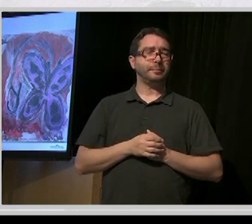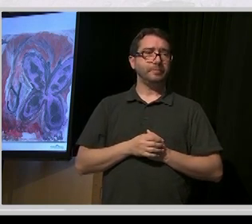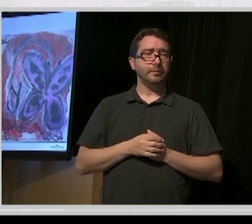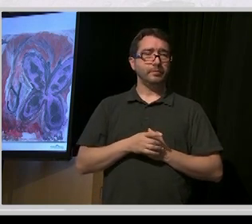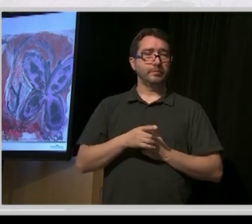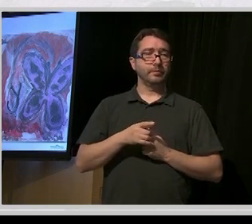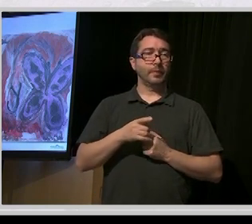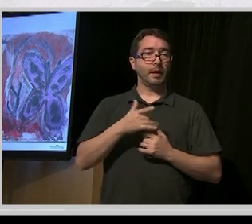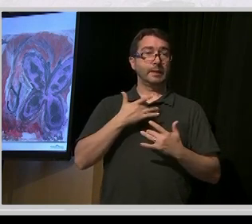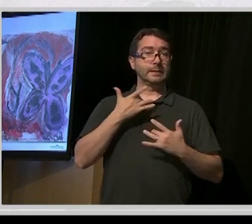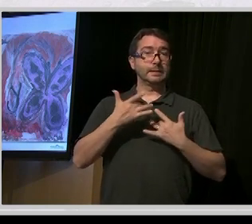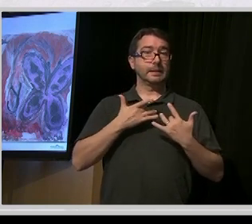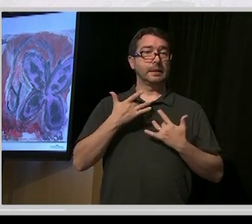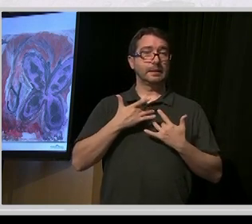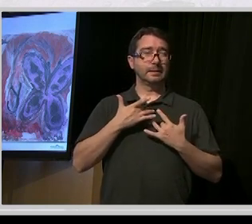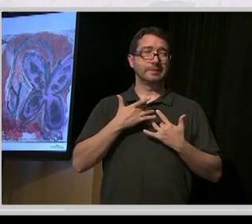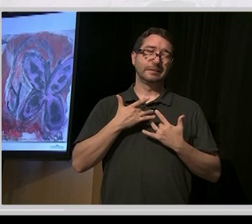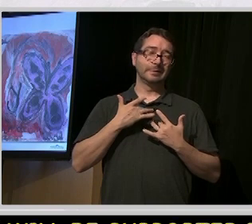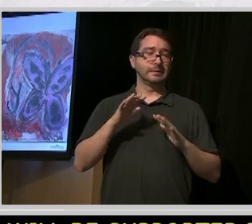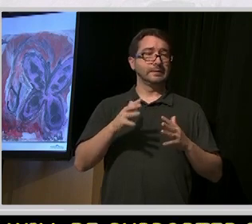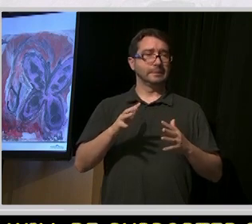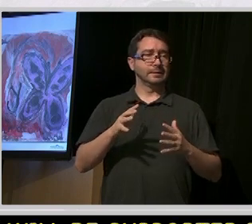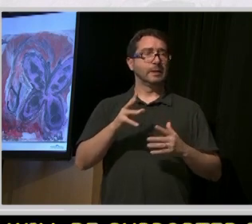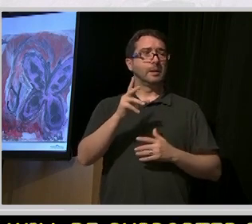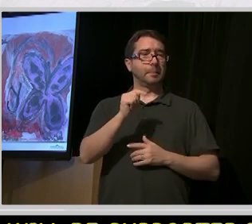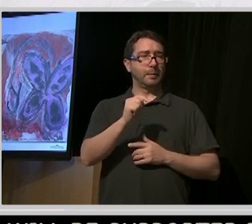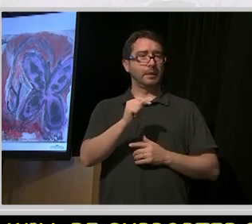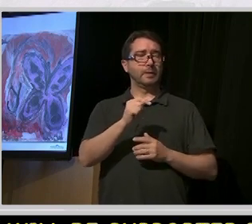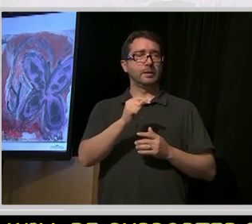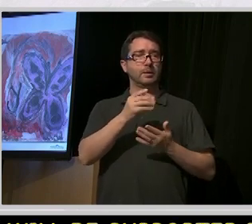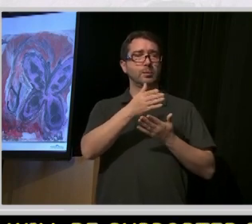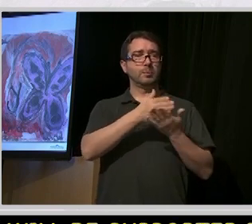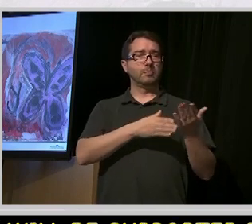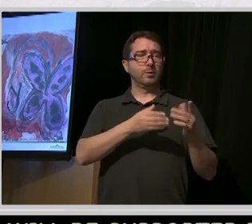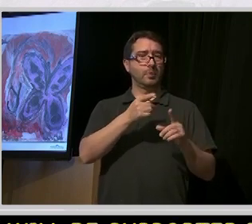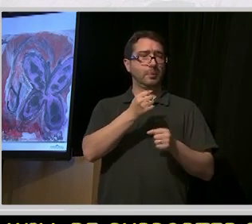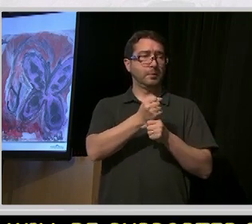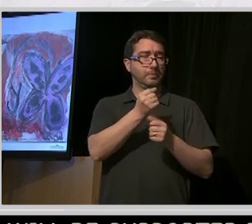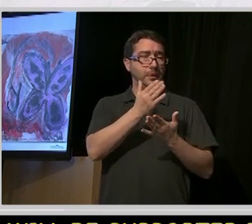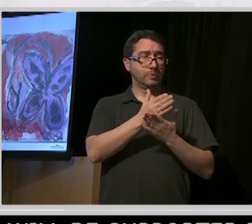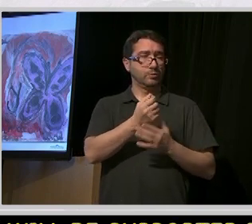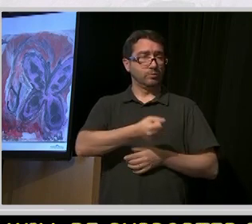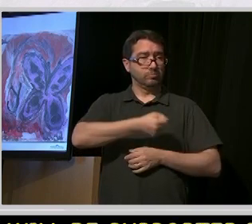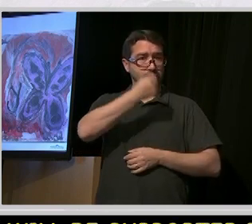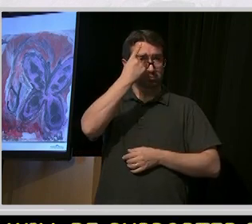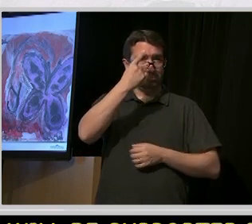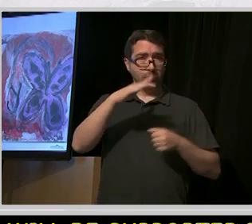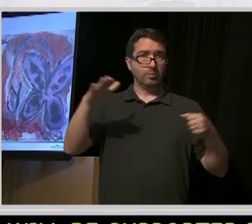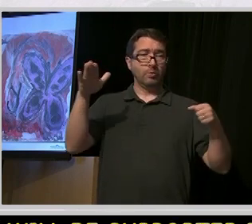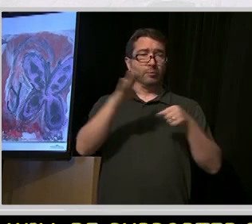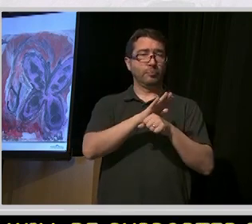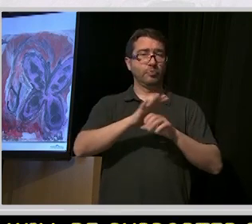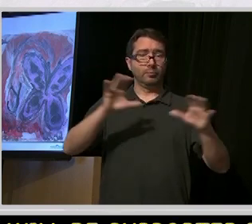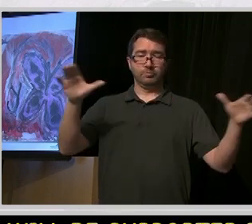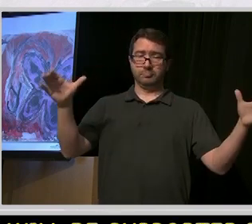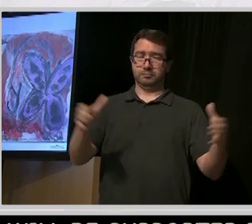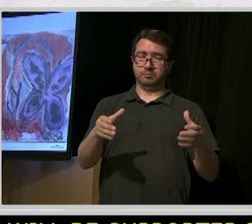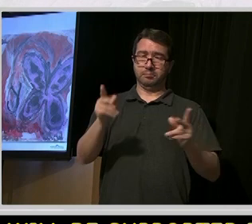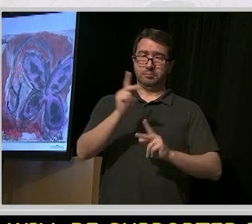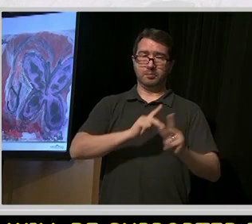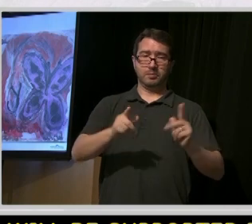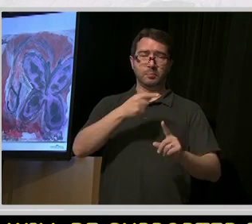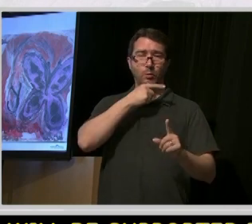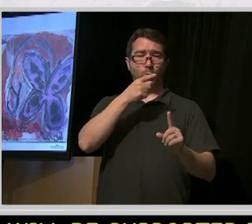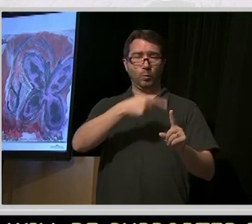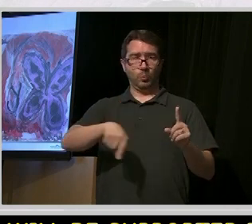exciting, but there's this piece of work which is about making sure we understand the entire population, who they are, who's coming